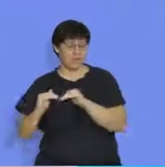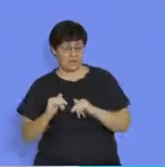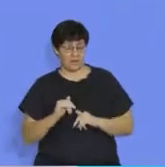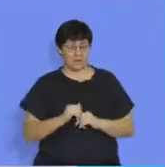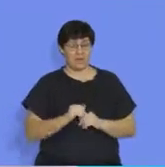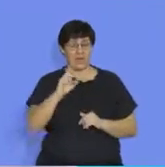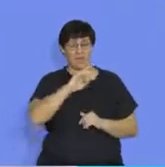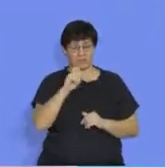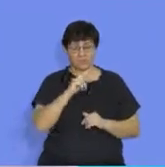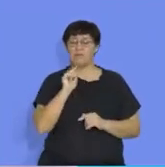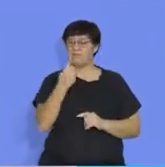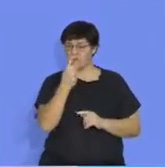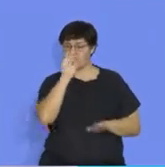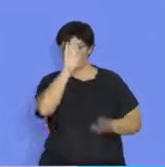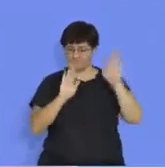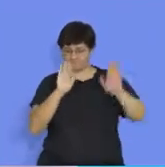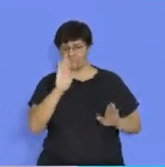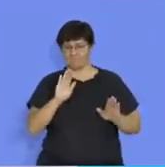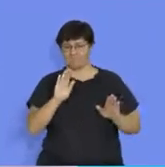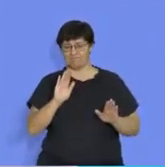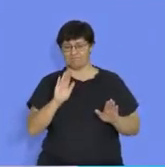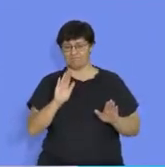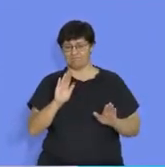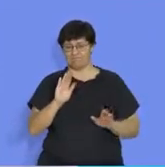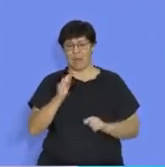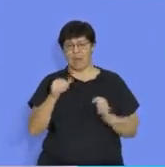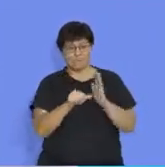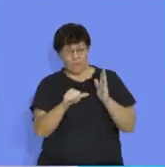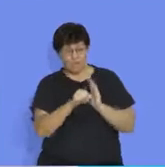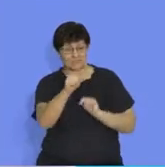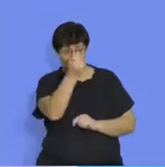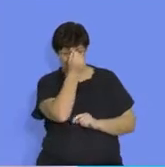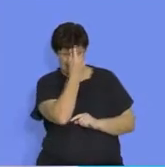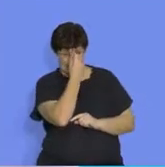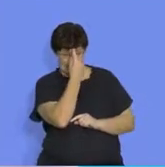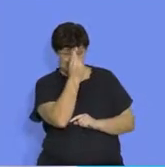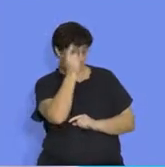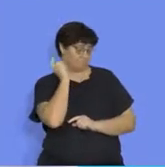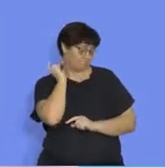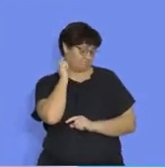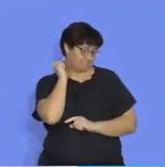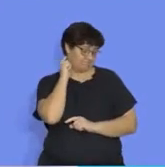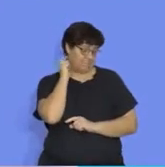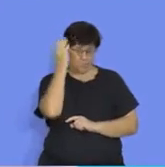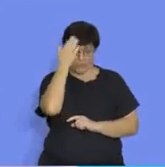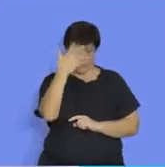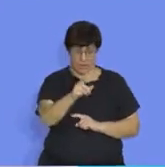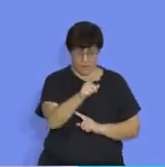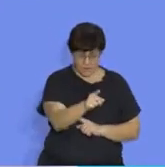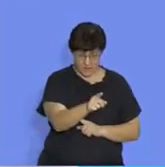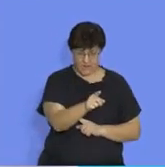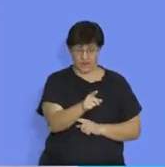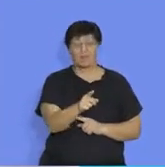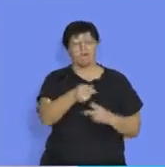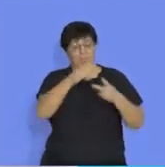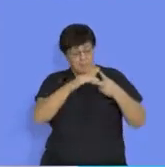do a little bit of revision on pattern terminology that's really important for us to have at the back of our minds when working with